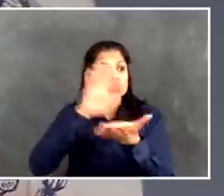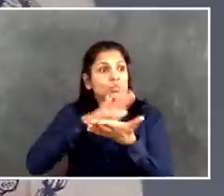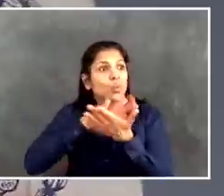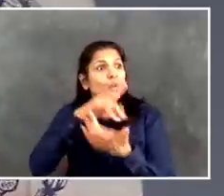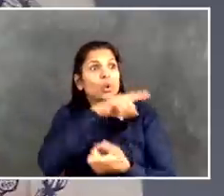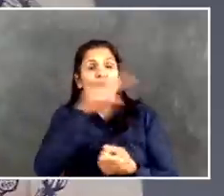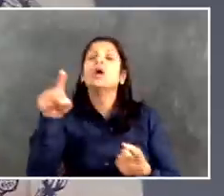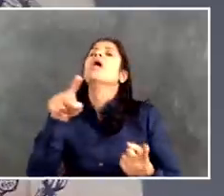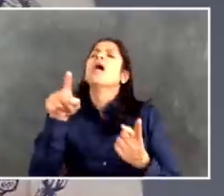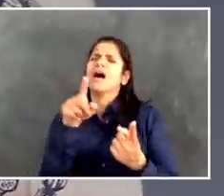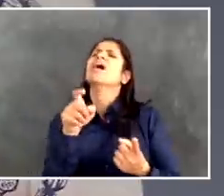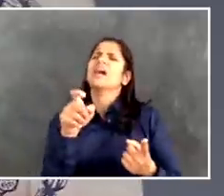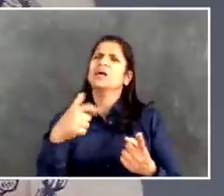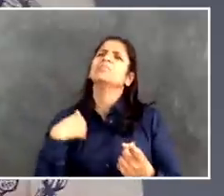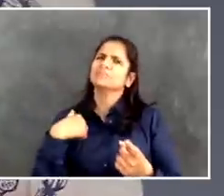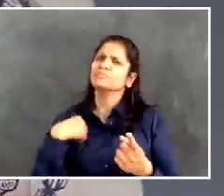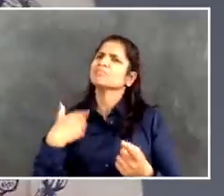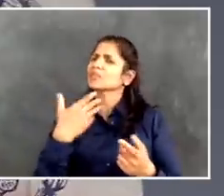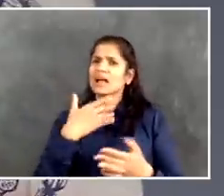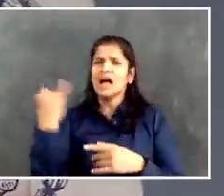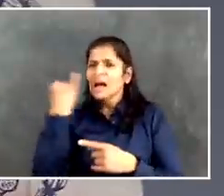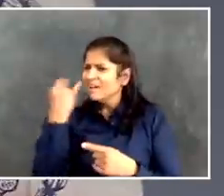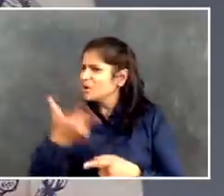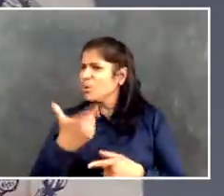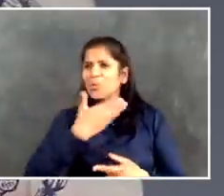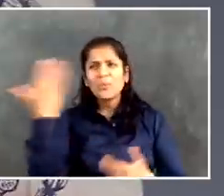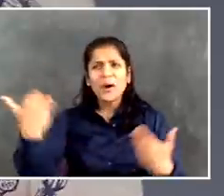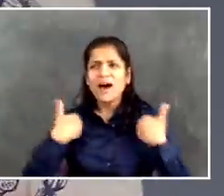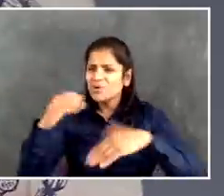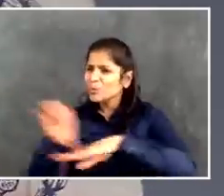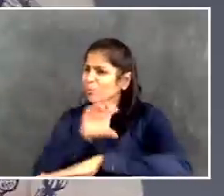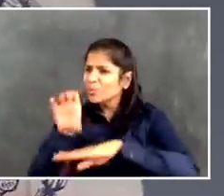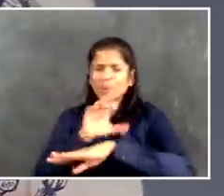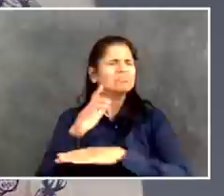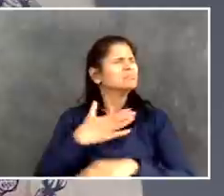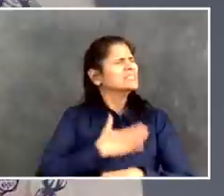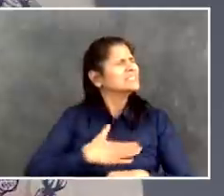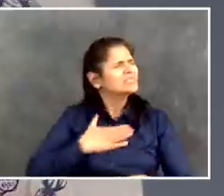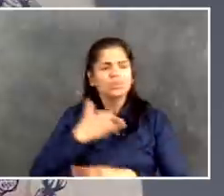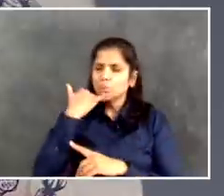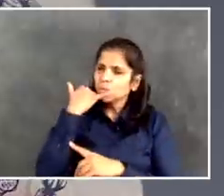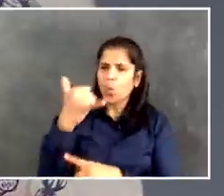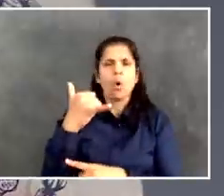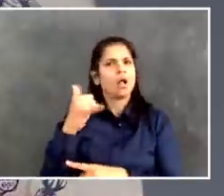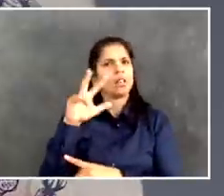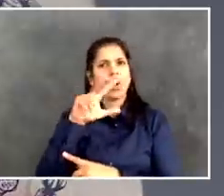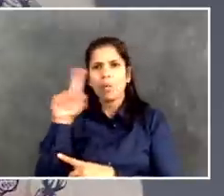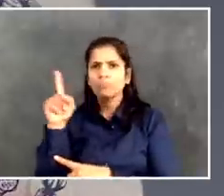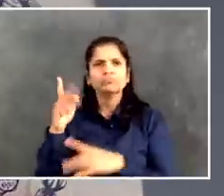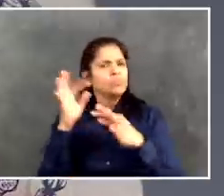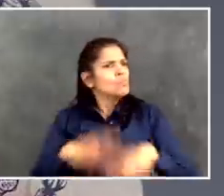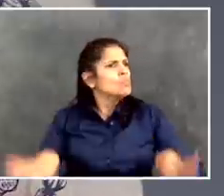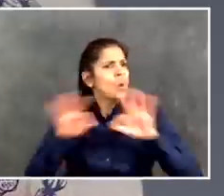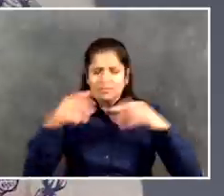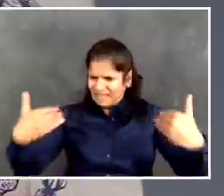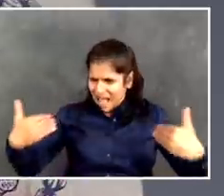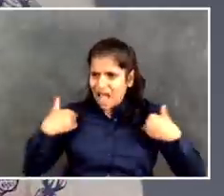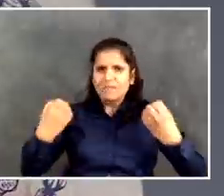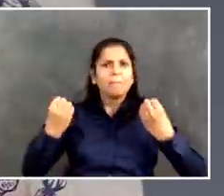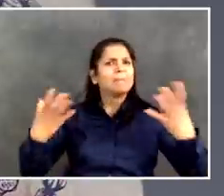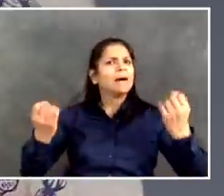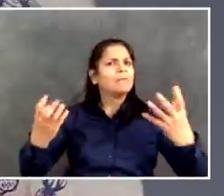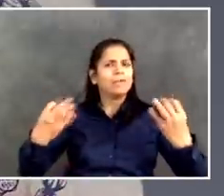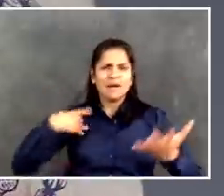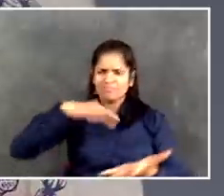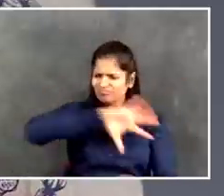confirm whether they do or don't. That has been ongoing. But right now we're going to have more devices than there are